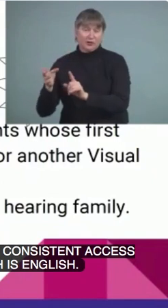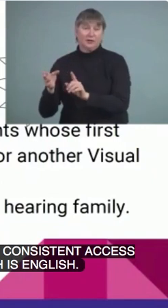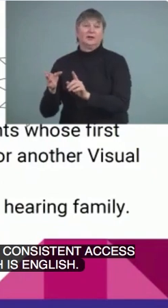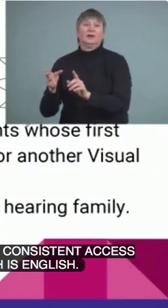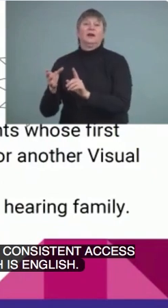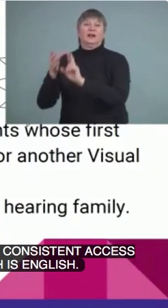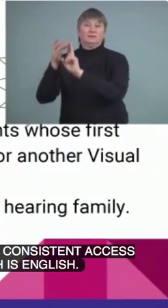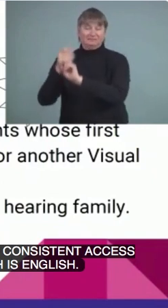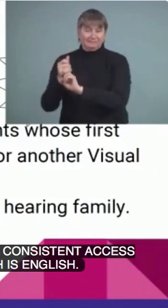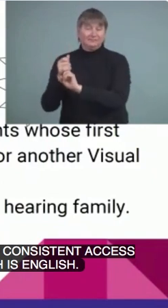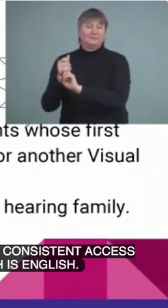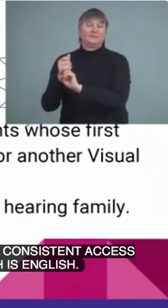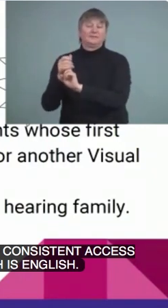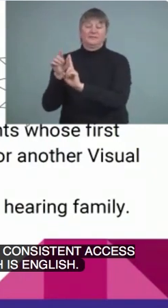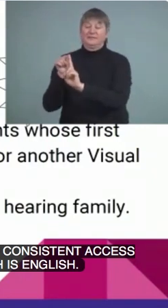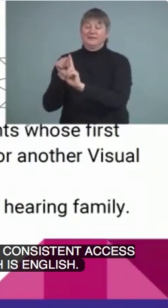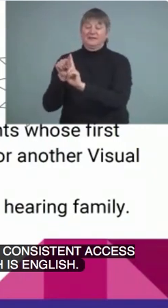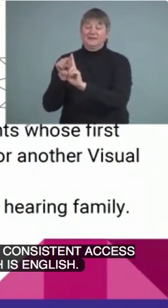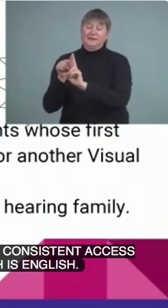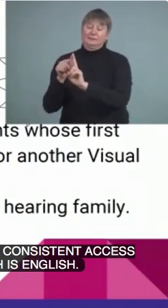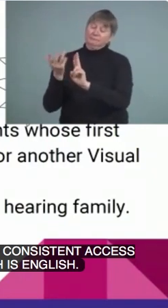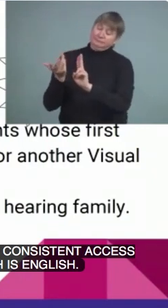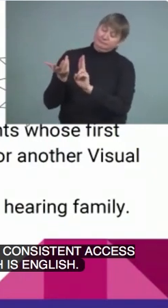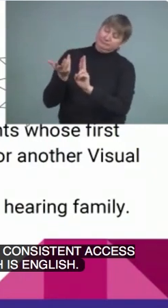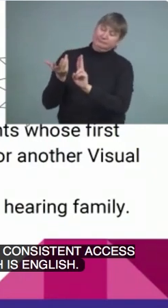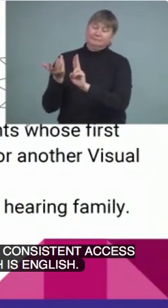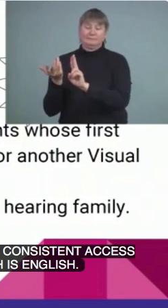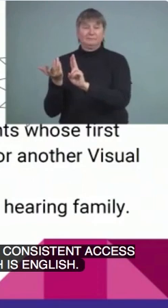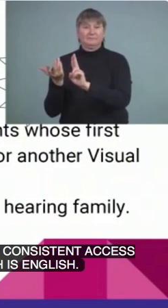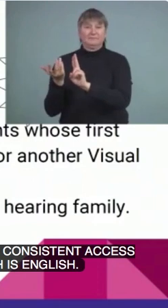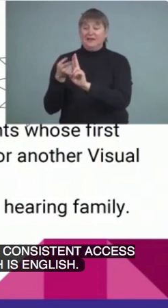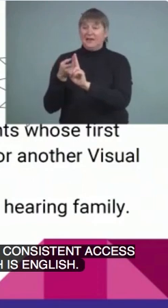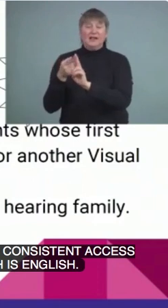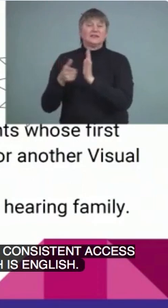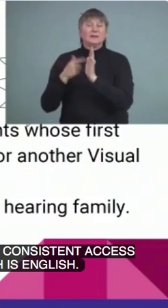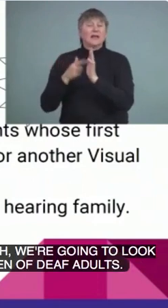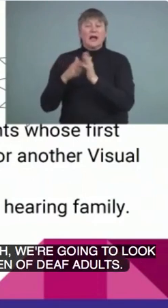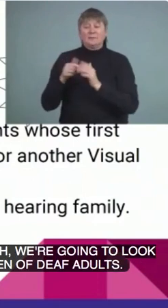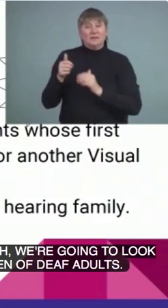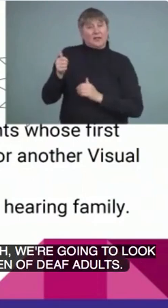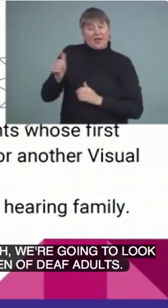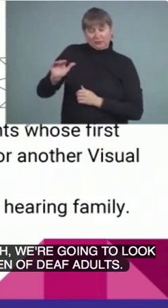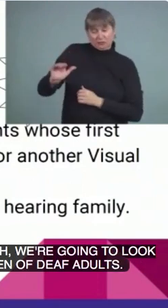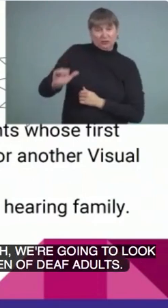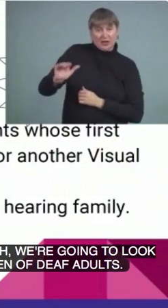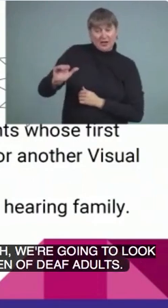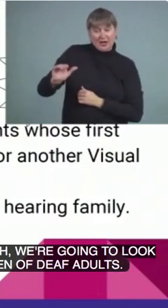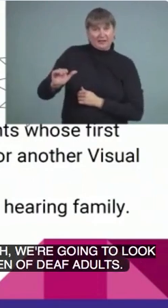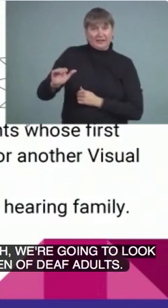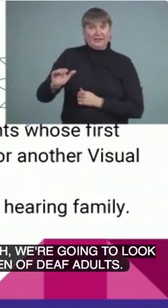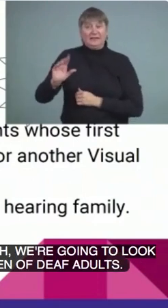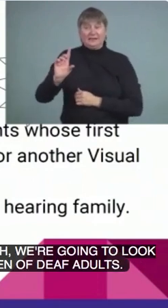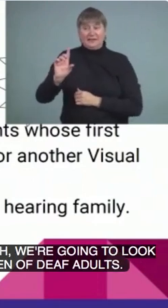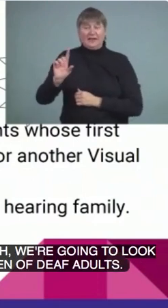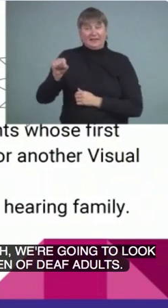at this group of students, and they could be so children of deaf adults, we call those CODA students or CODA children.